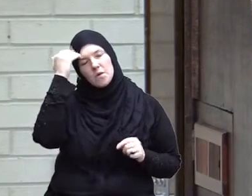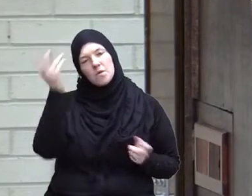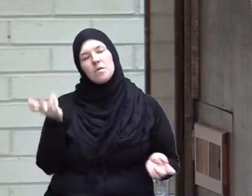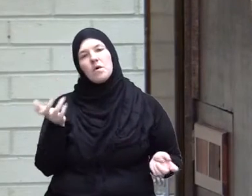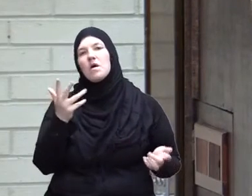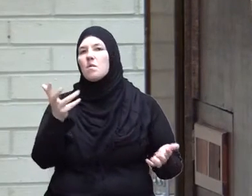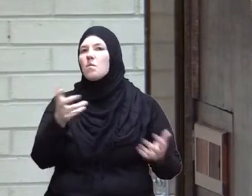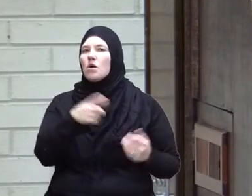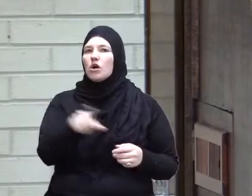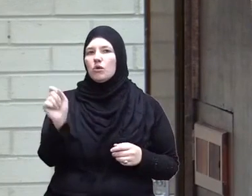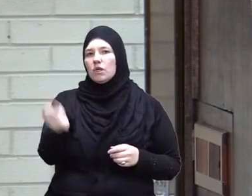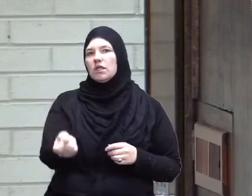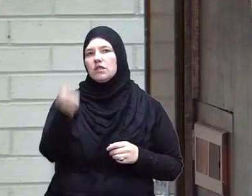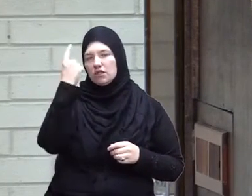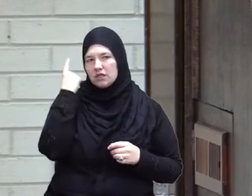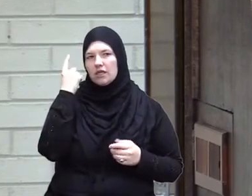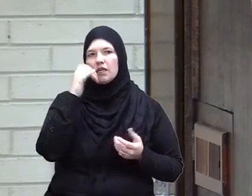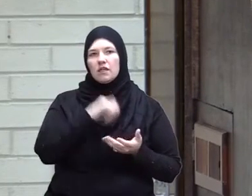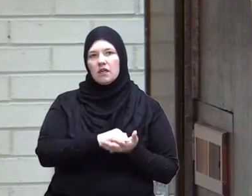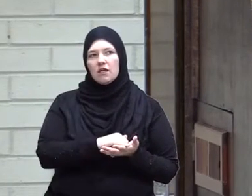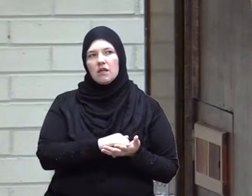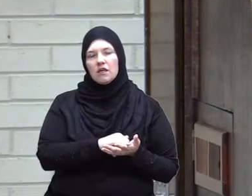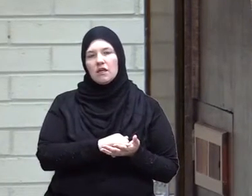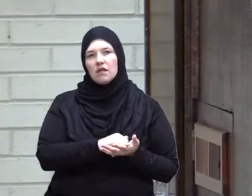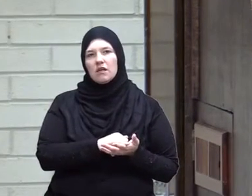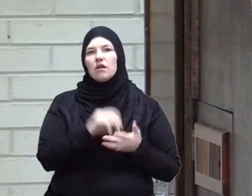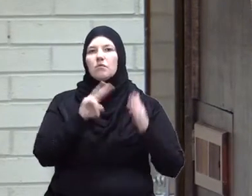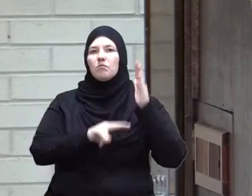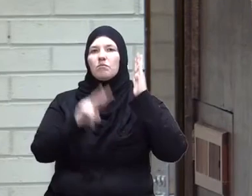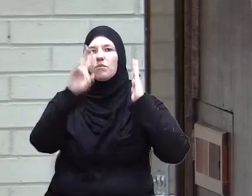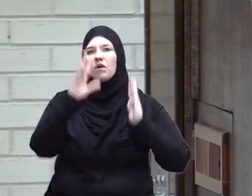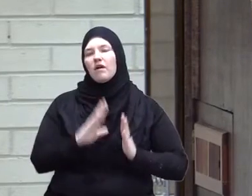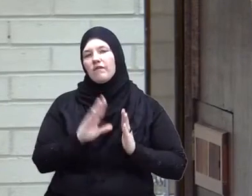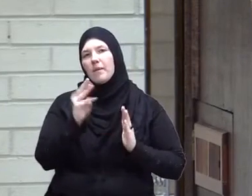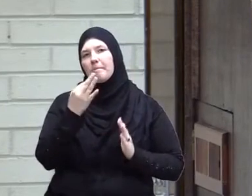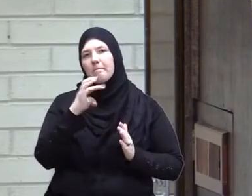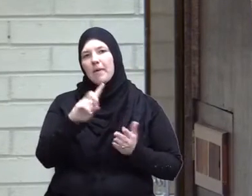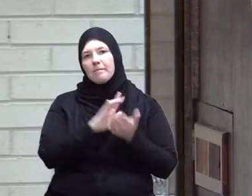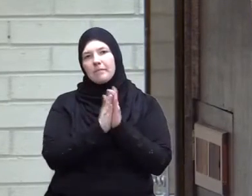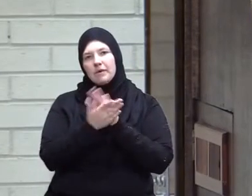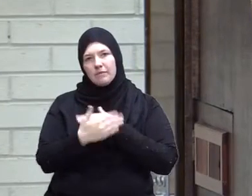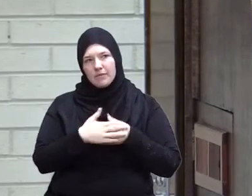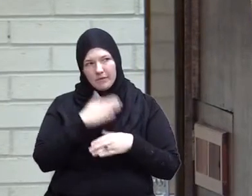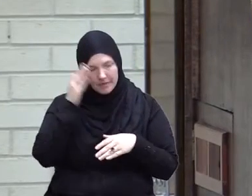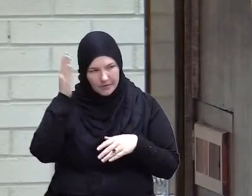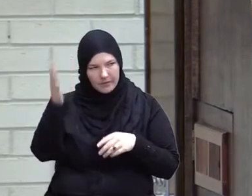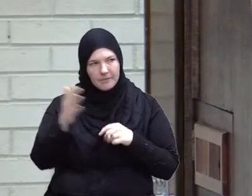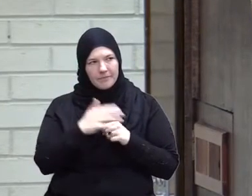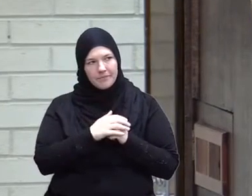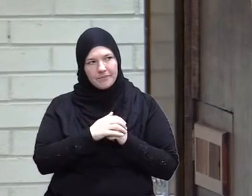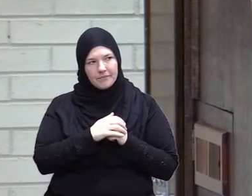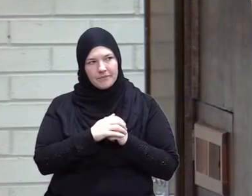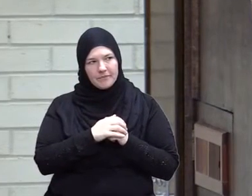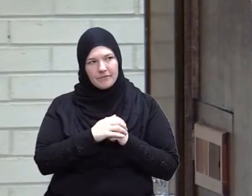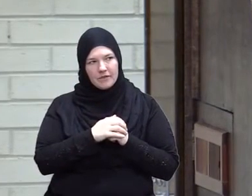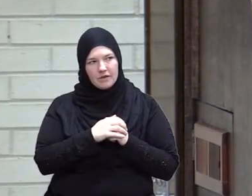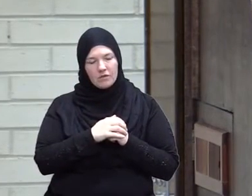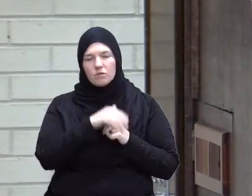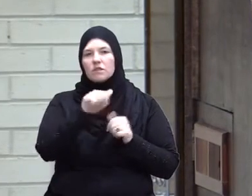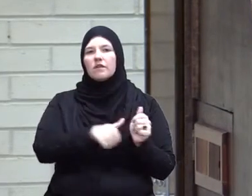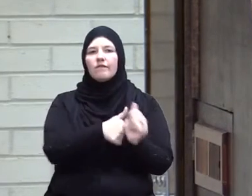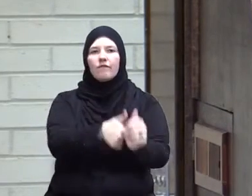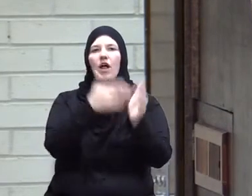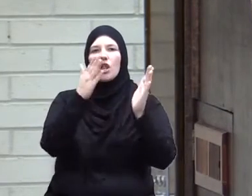I want you to understand that prophet Muhammad sallallahu alayhi sallam was a follower